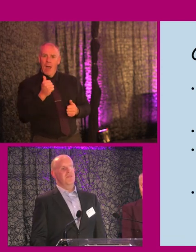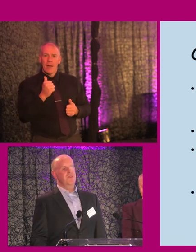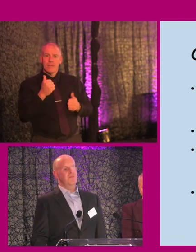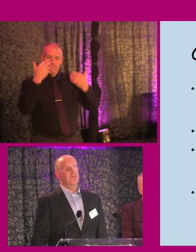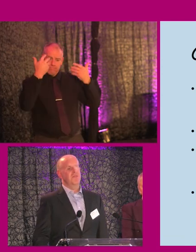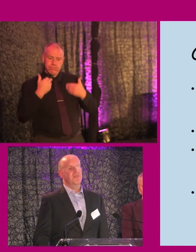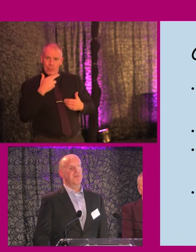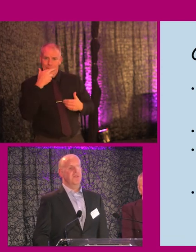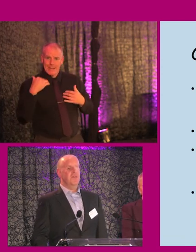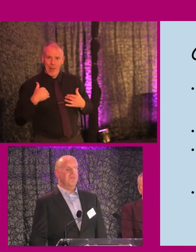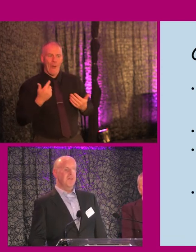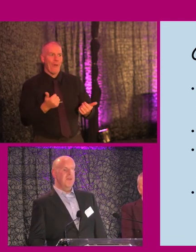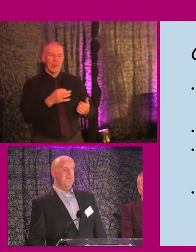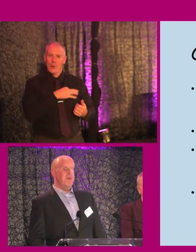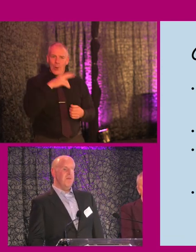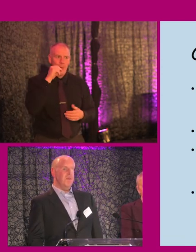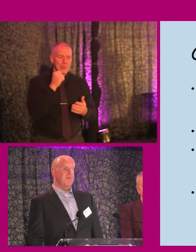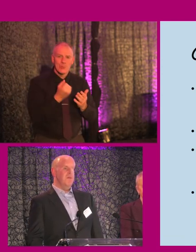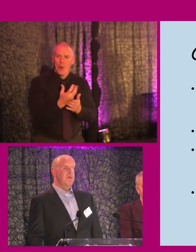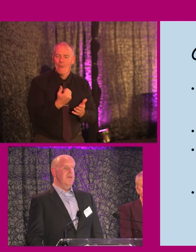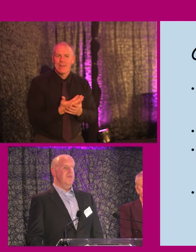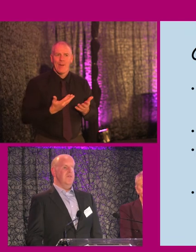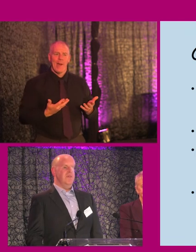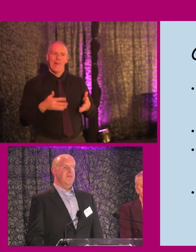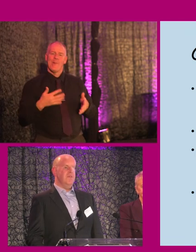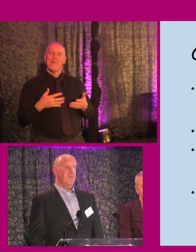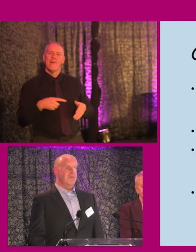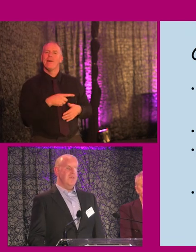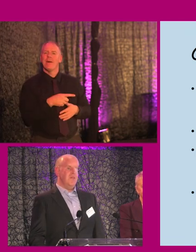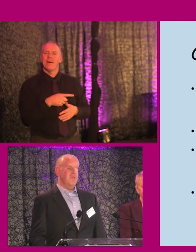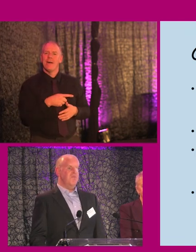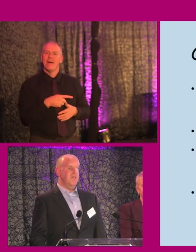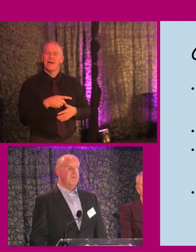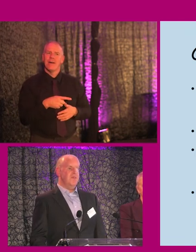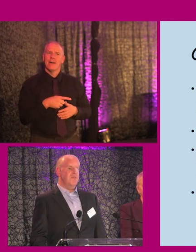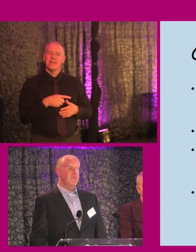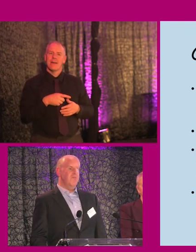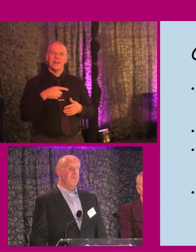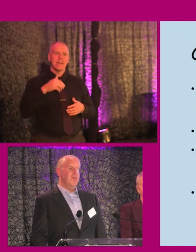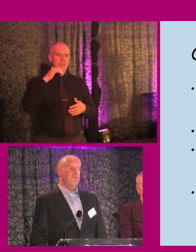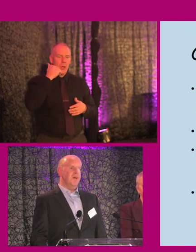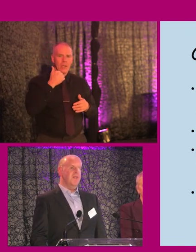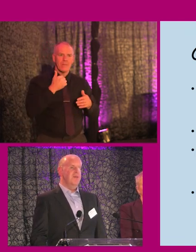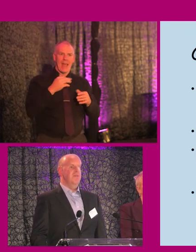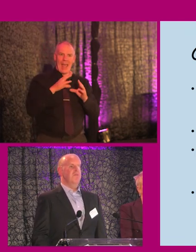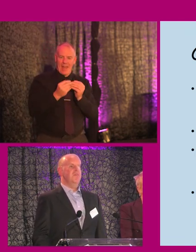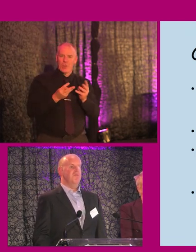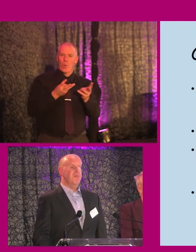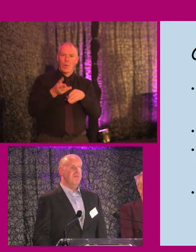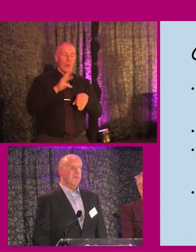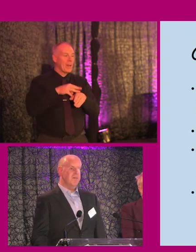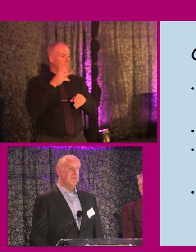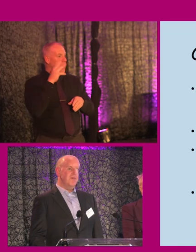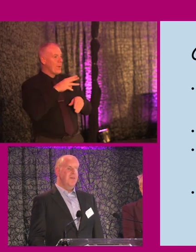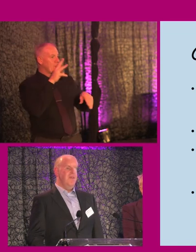real good news story. It's real, it's real, you know, it's, it's, it's it's a, it's a product of this stuff working well. So I wish Emma